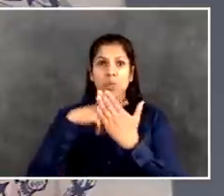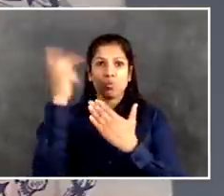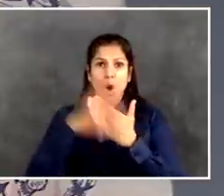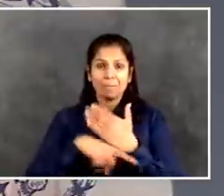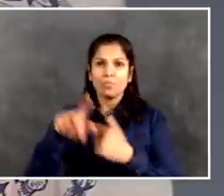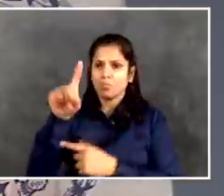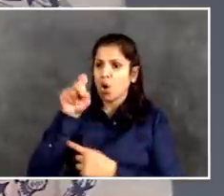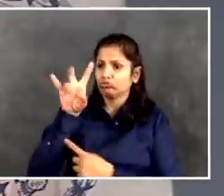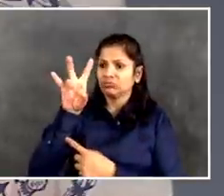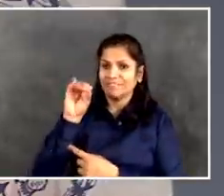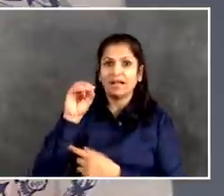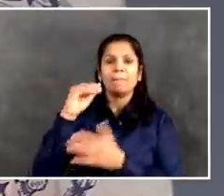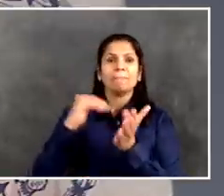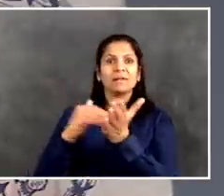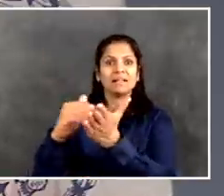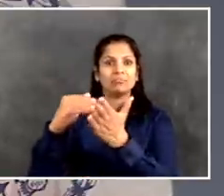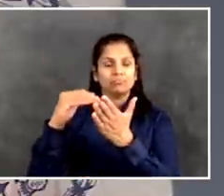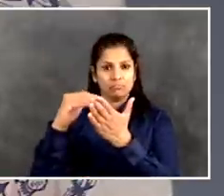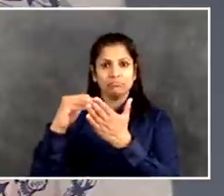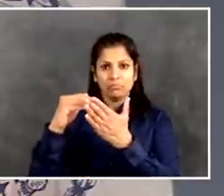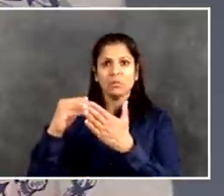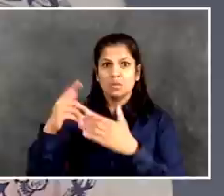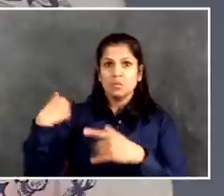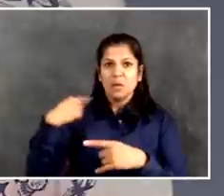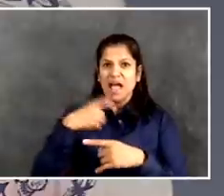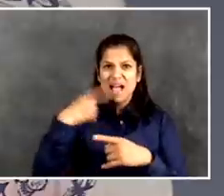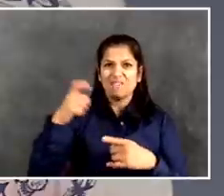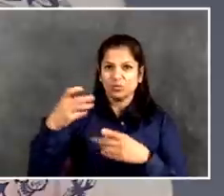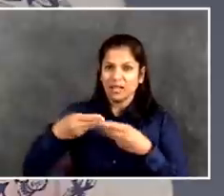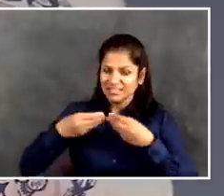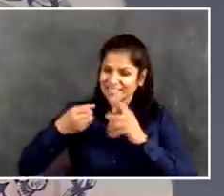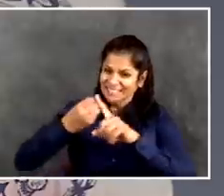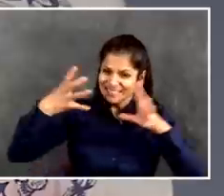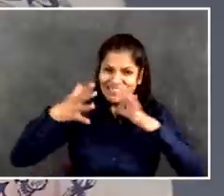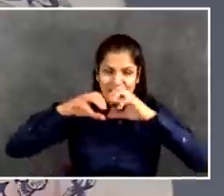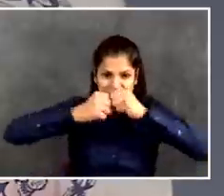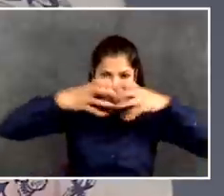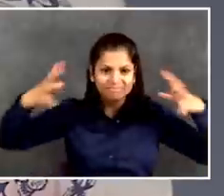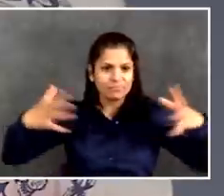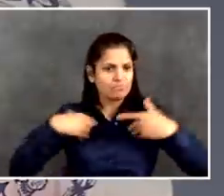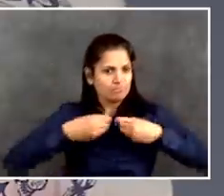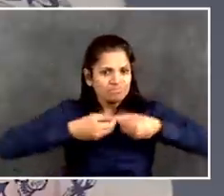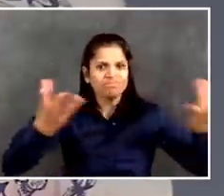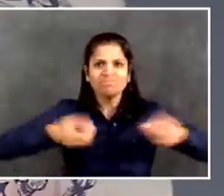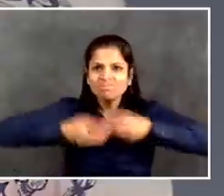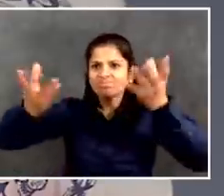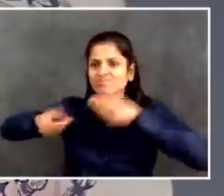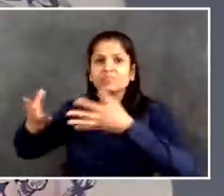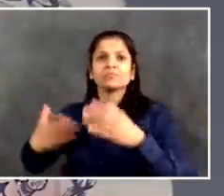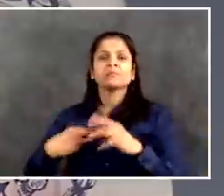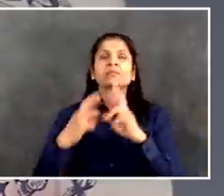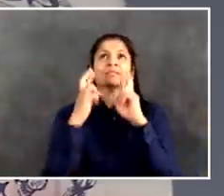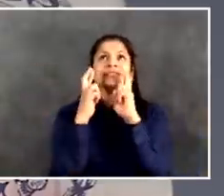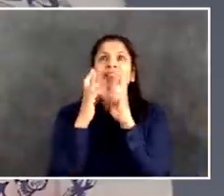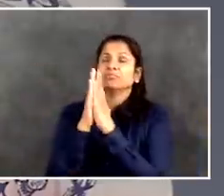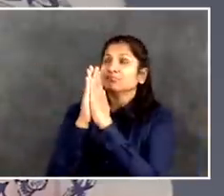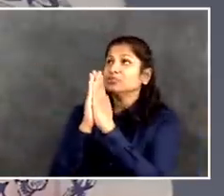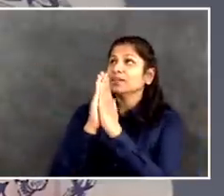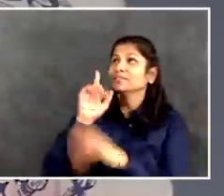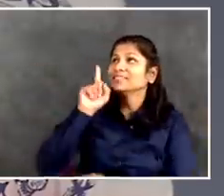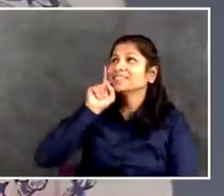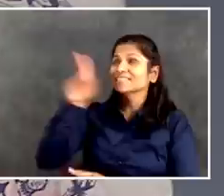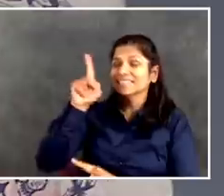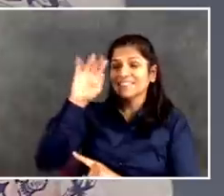so many people. It's bad enough for people who always were food insecure. That's not acceptable, and we need to overcome that going forward. But think about